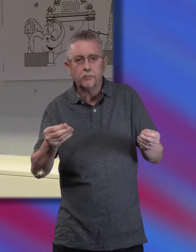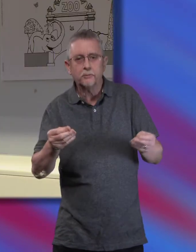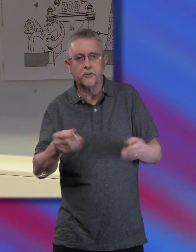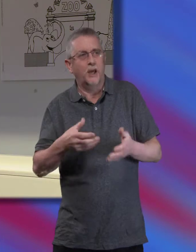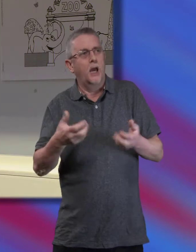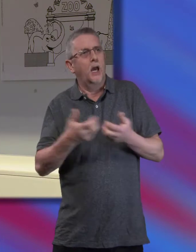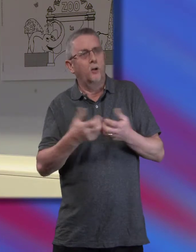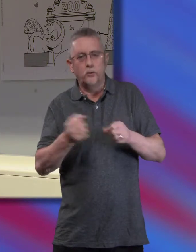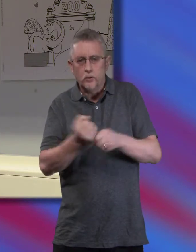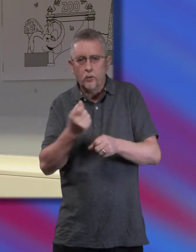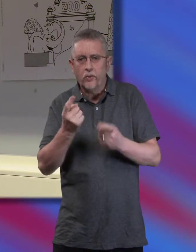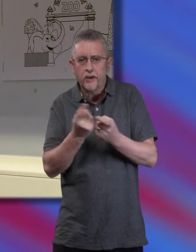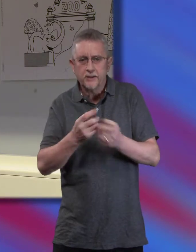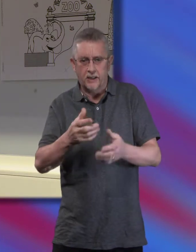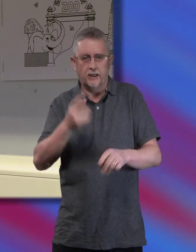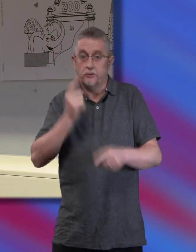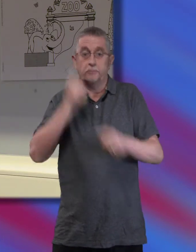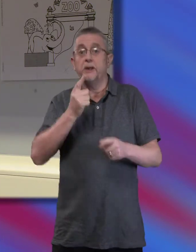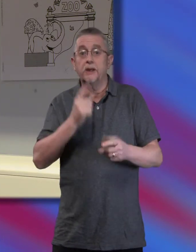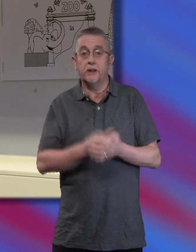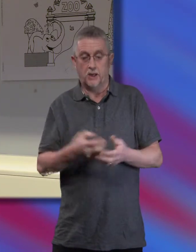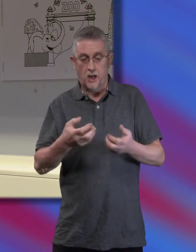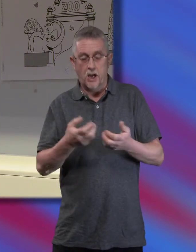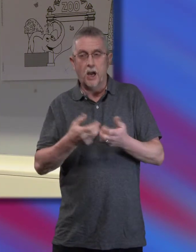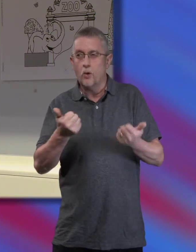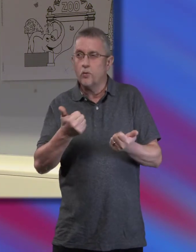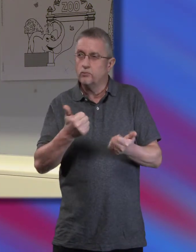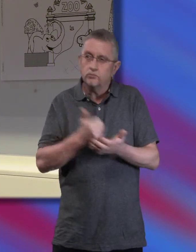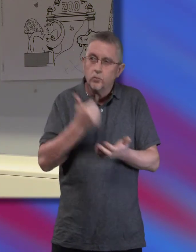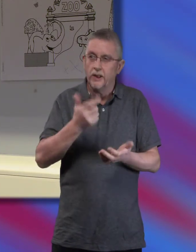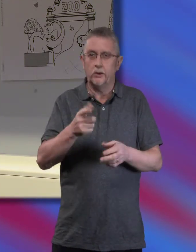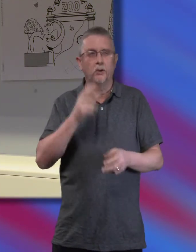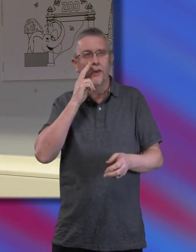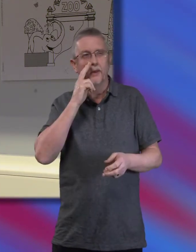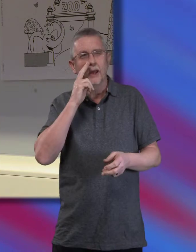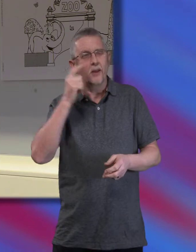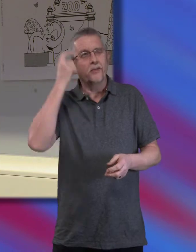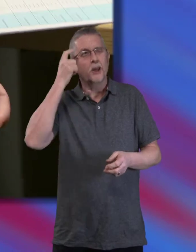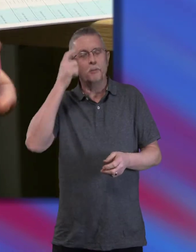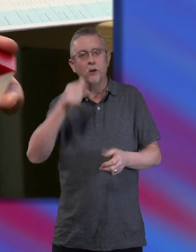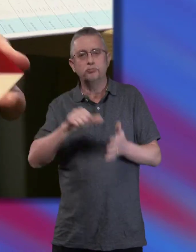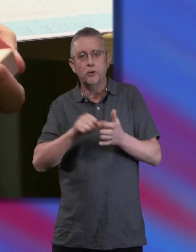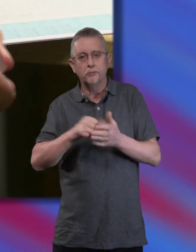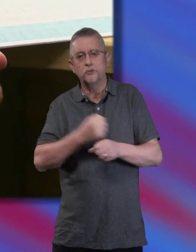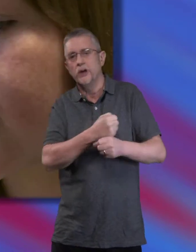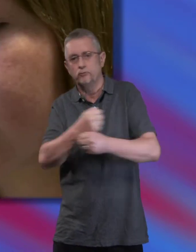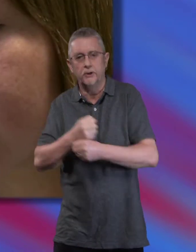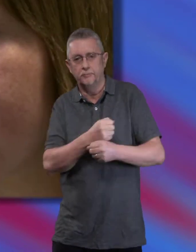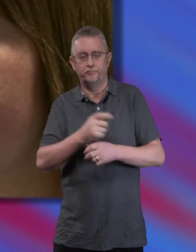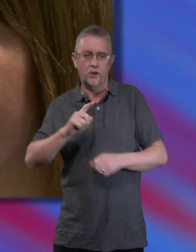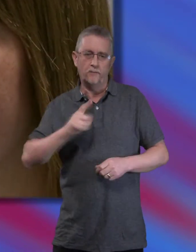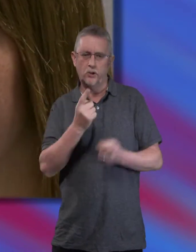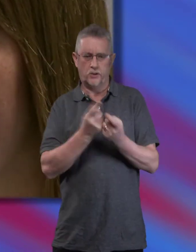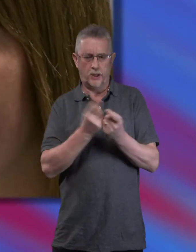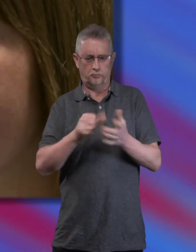do things at speed and how well you can think through problems generally. Have you seen these blocks